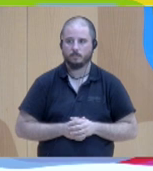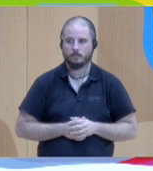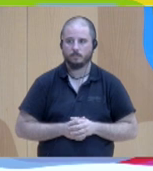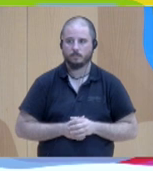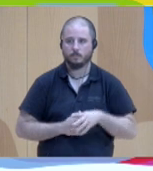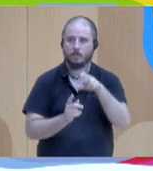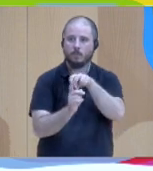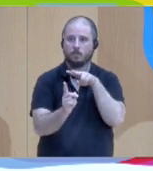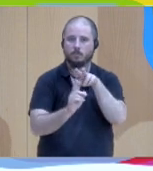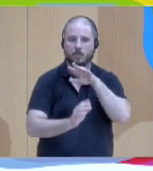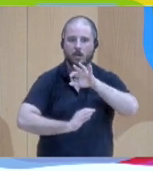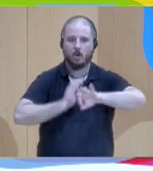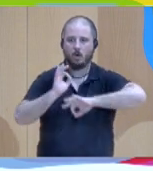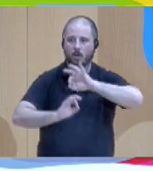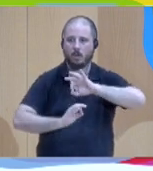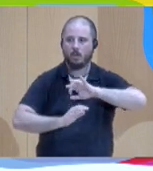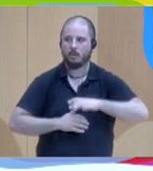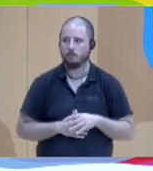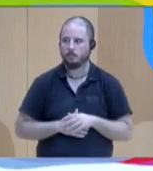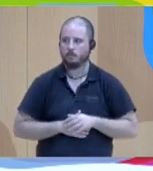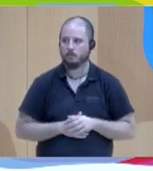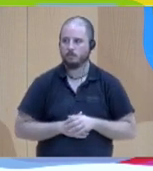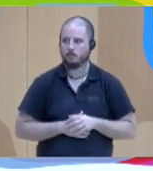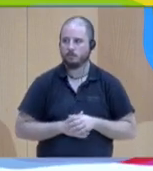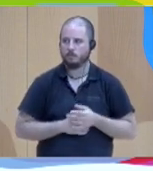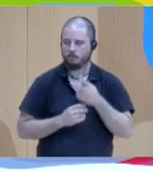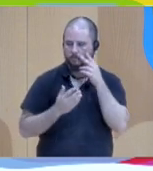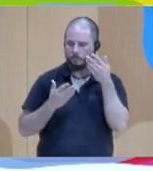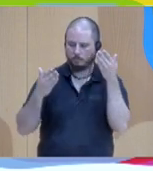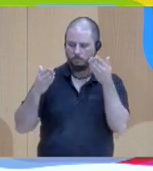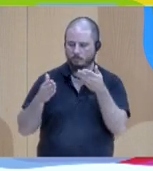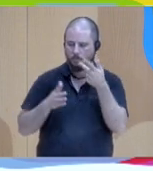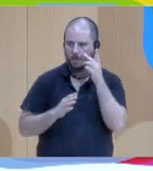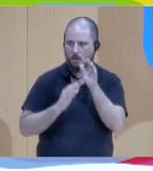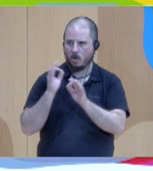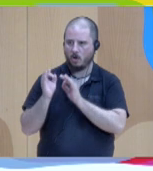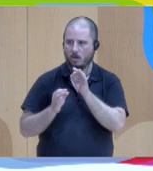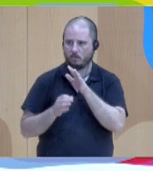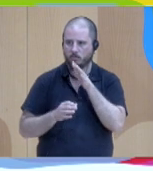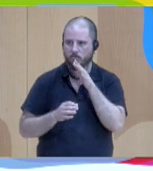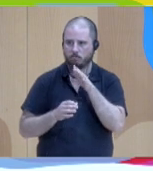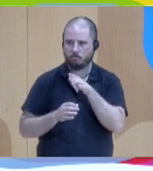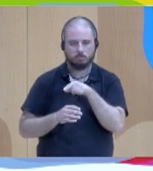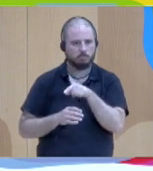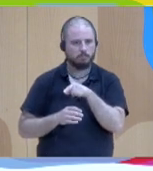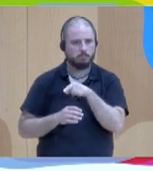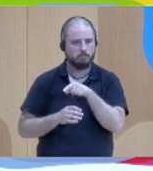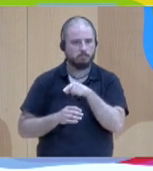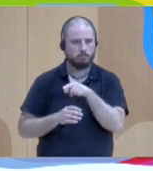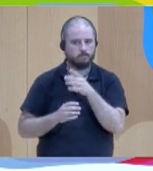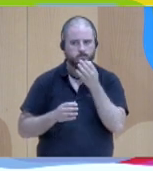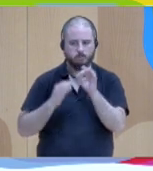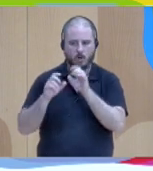the client view, from the cases? Instead of looking at cases from organisation